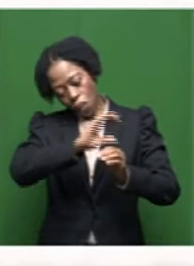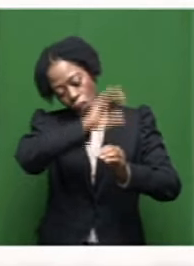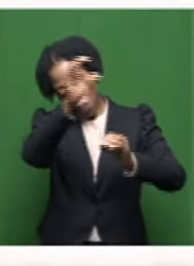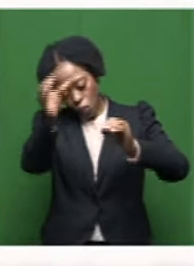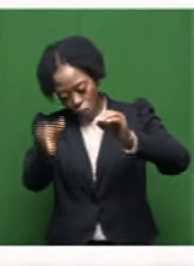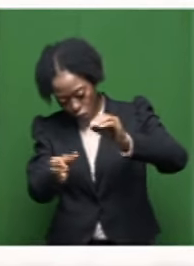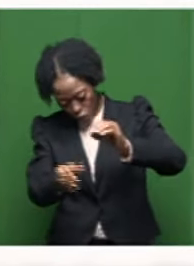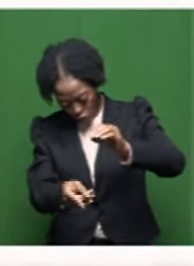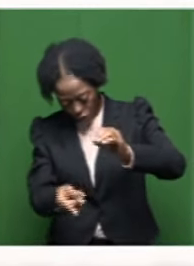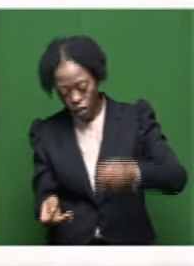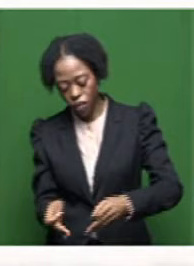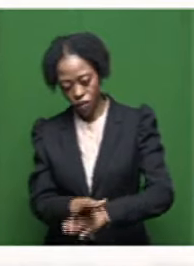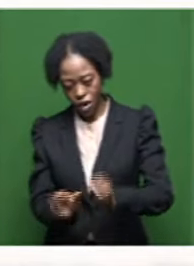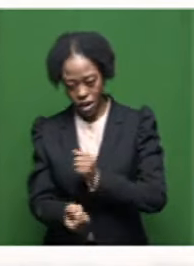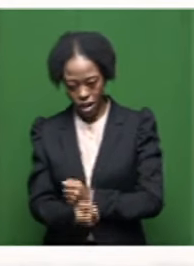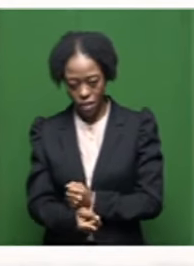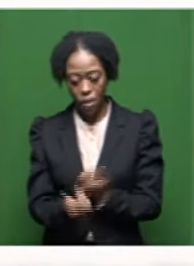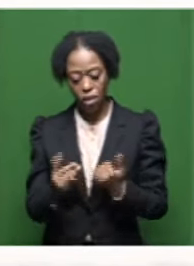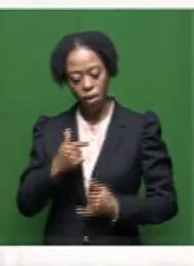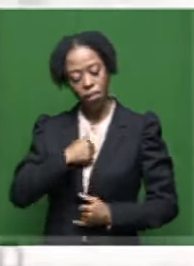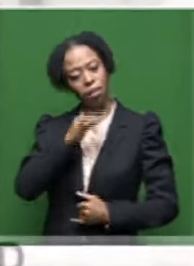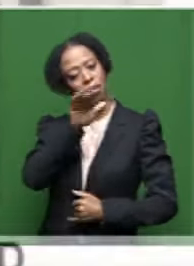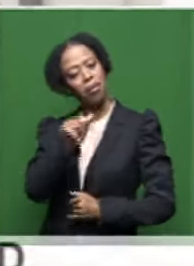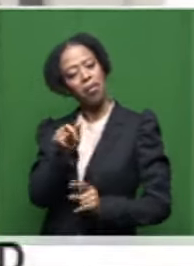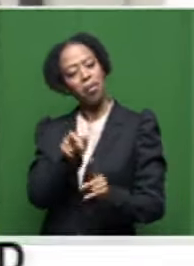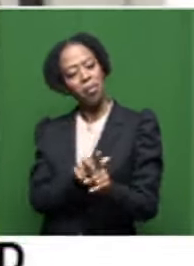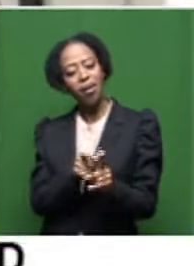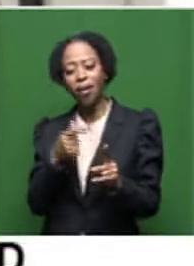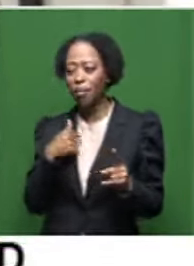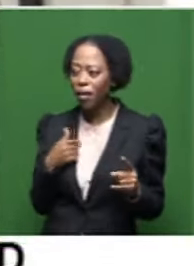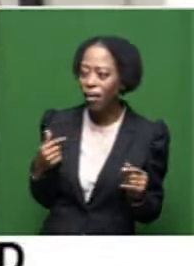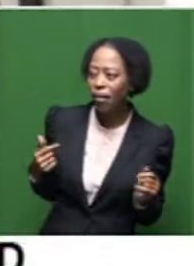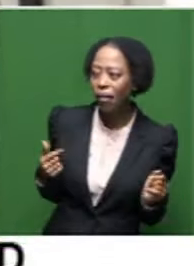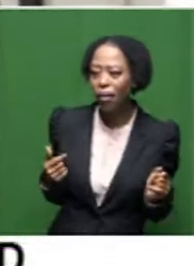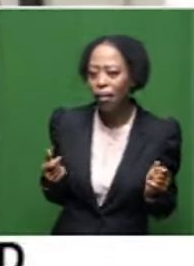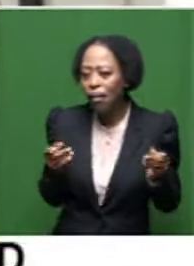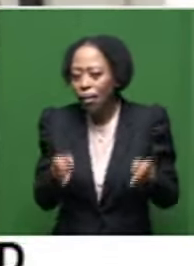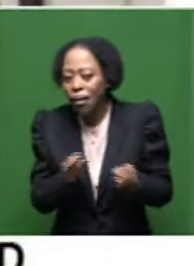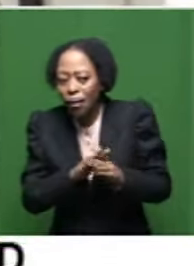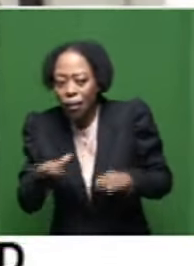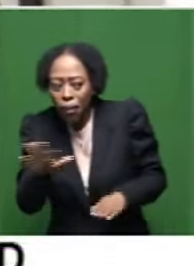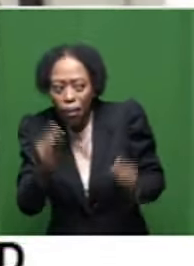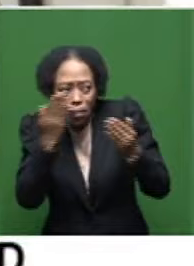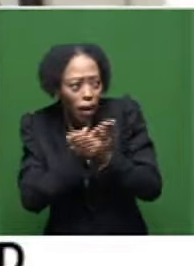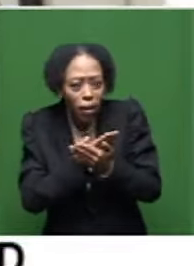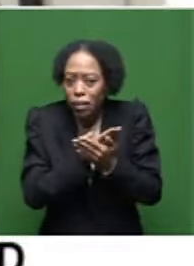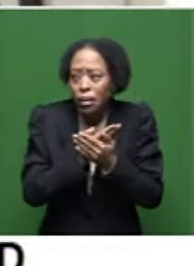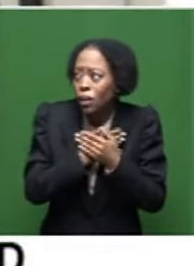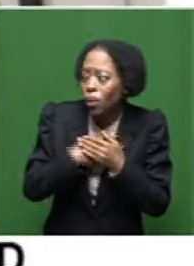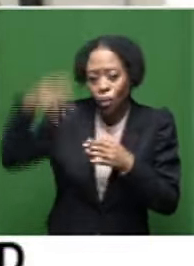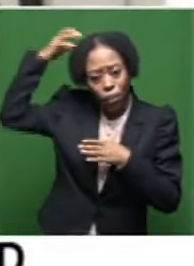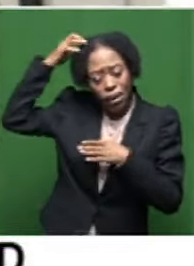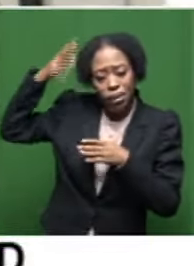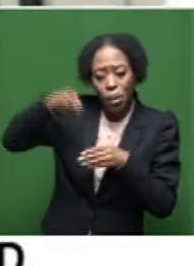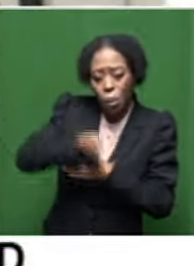Cemetery in the evening. As an African person, you know, I've never been to a cemetery at night. I've never participated in a Muslim